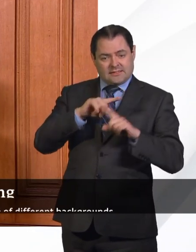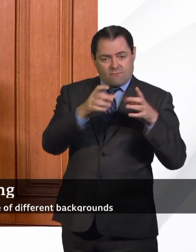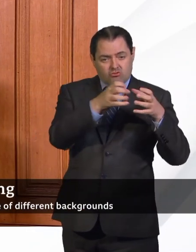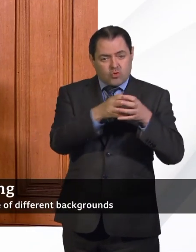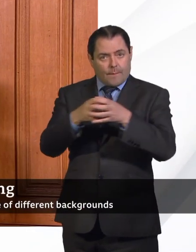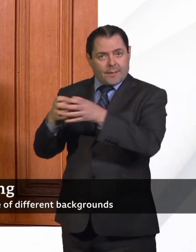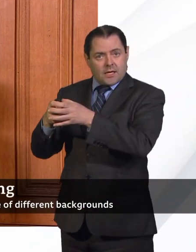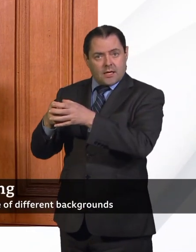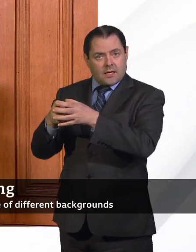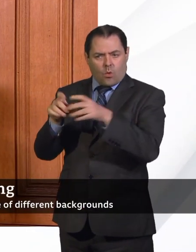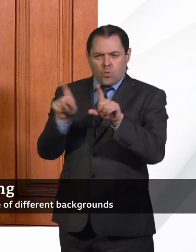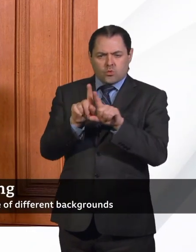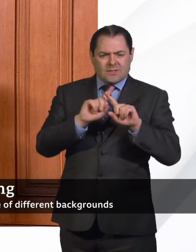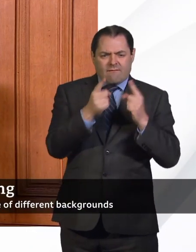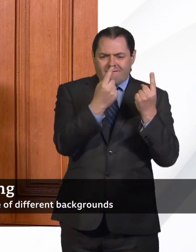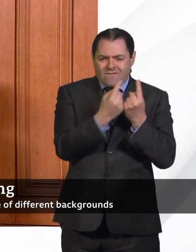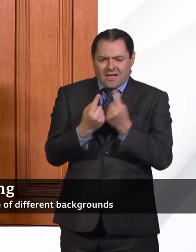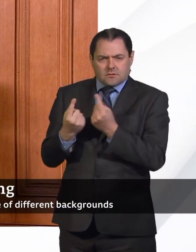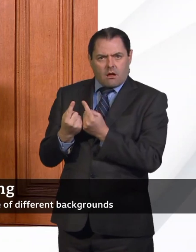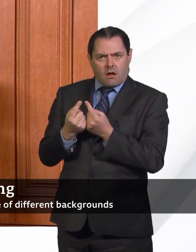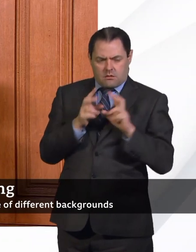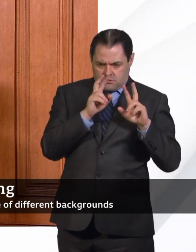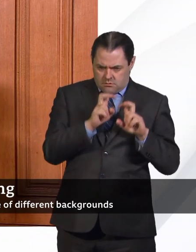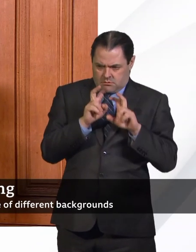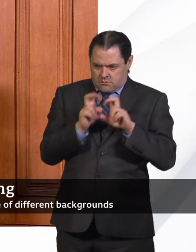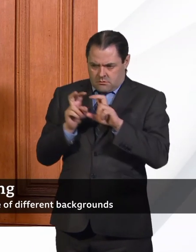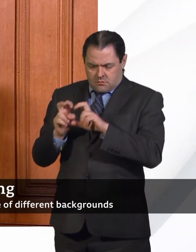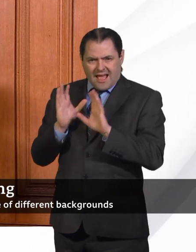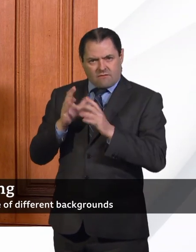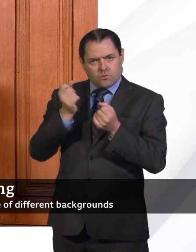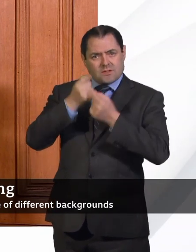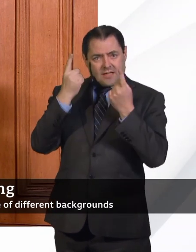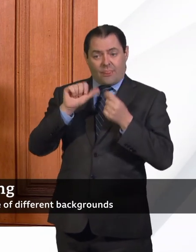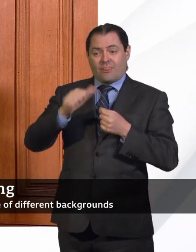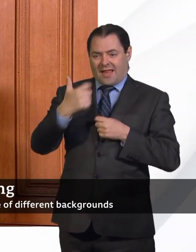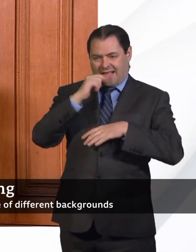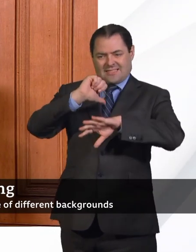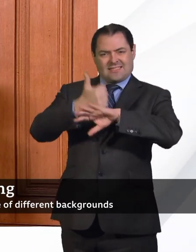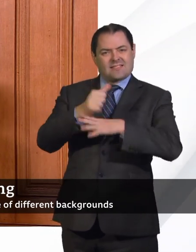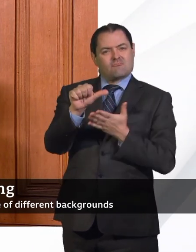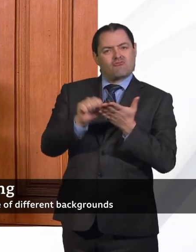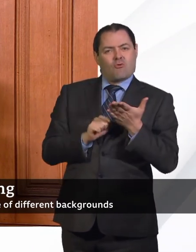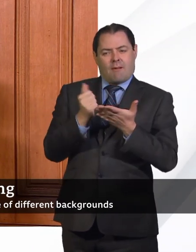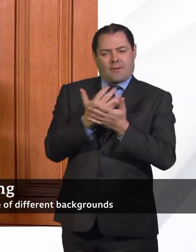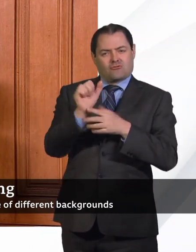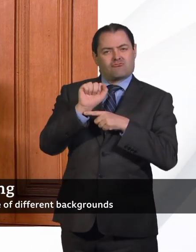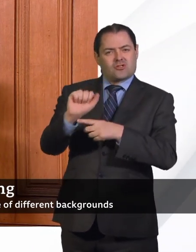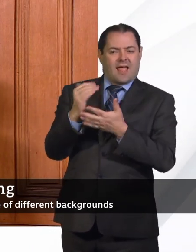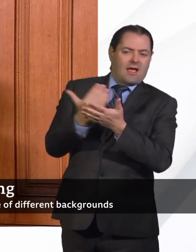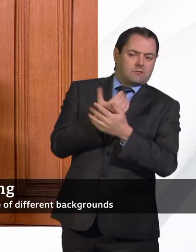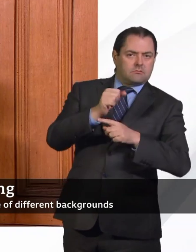factors is itself important in designing programs to protect people. And, in fact, the NHS has already